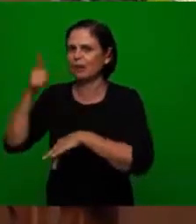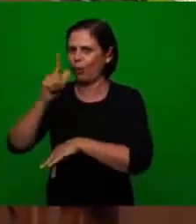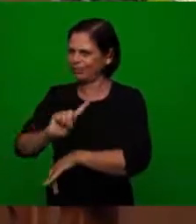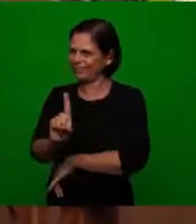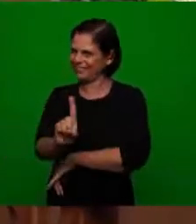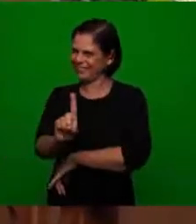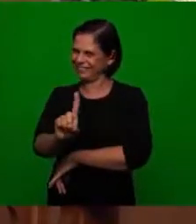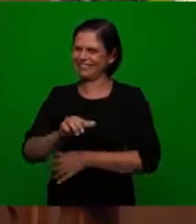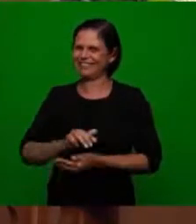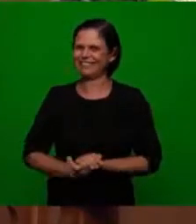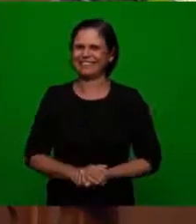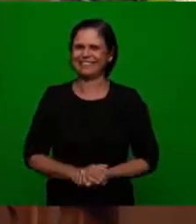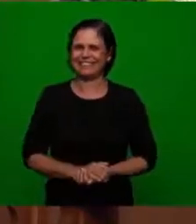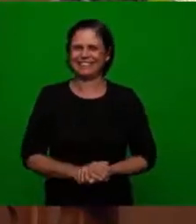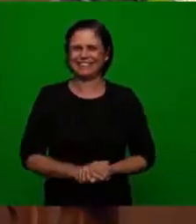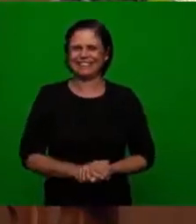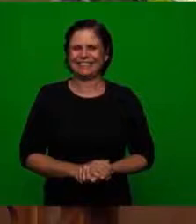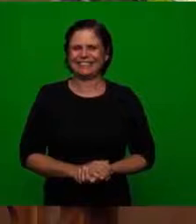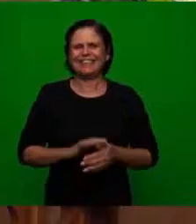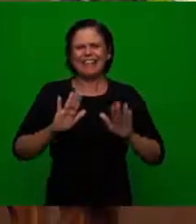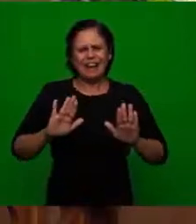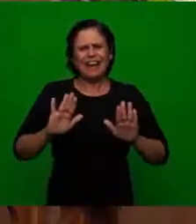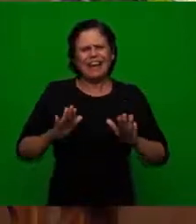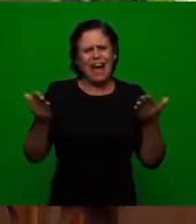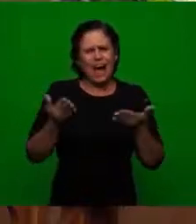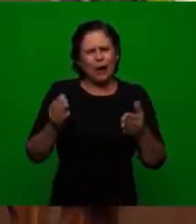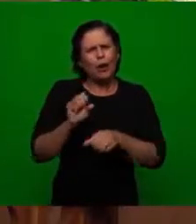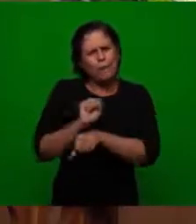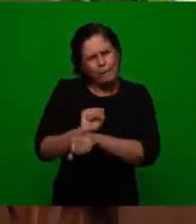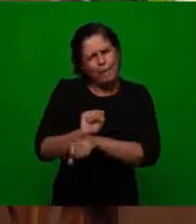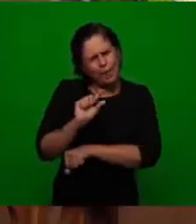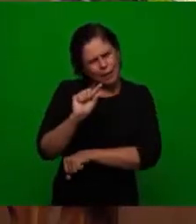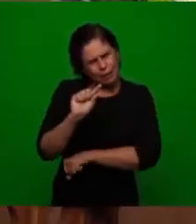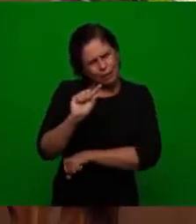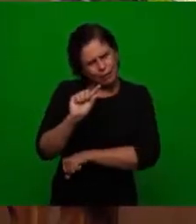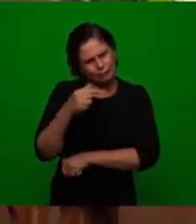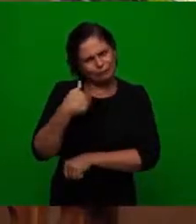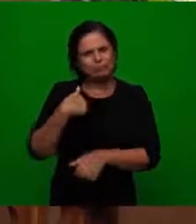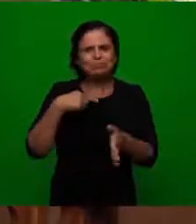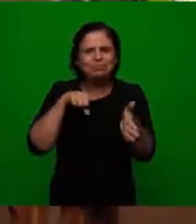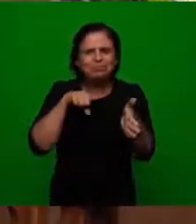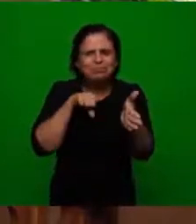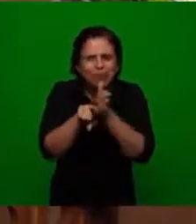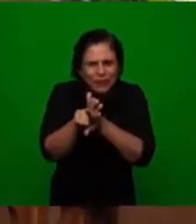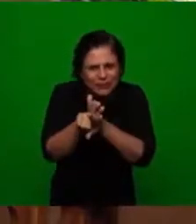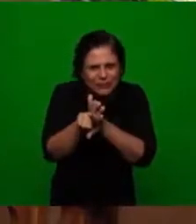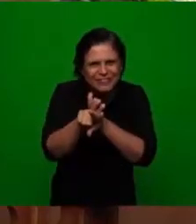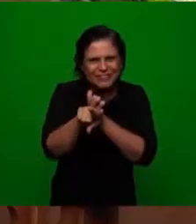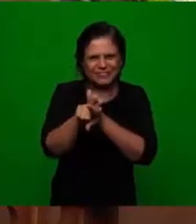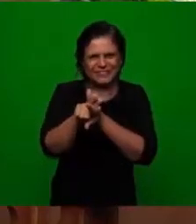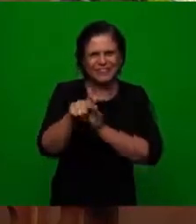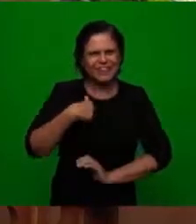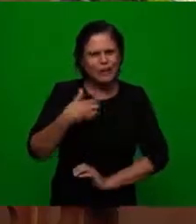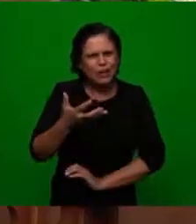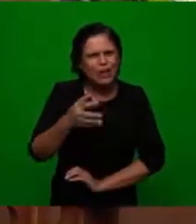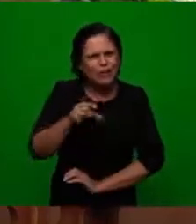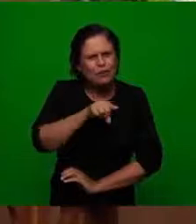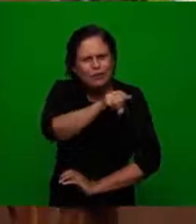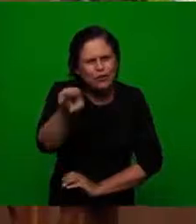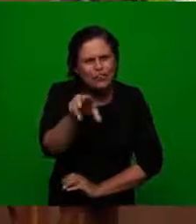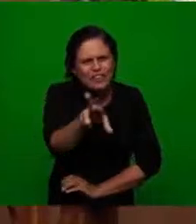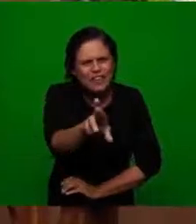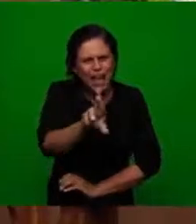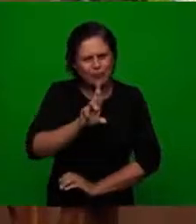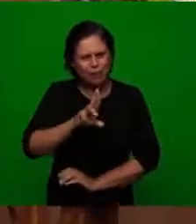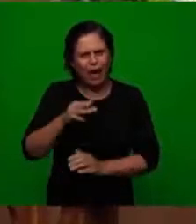us make a small pause here which is going to be a question that I want the